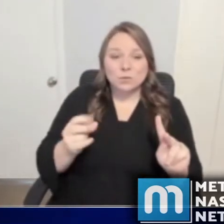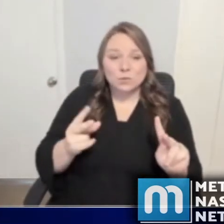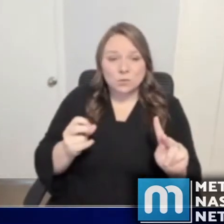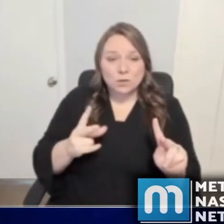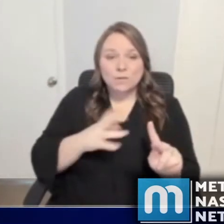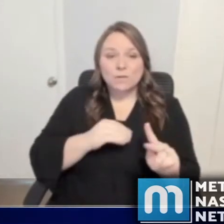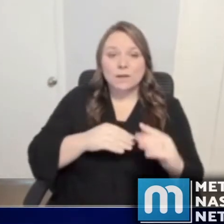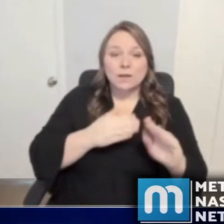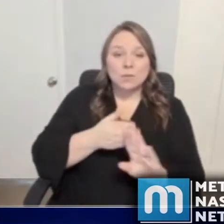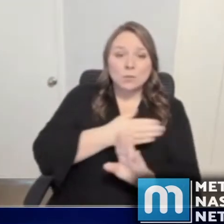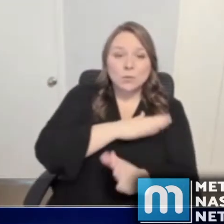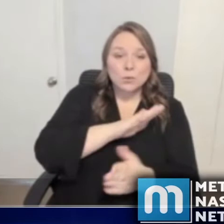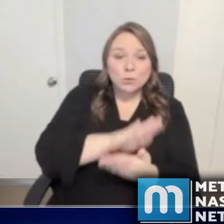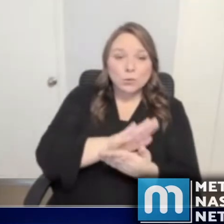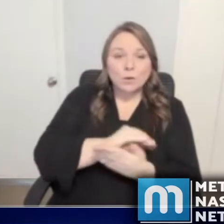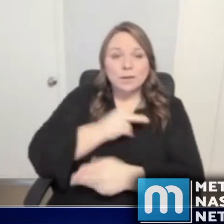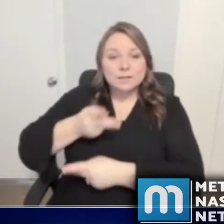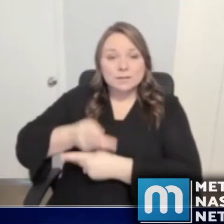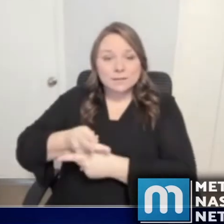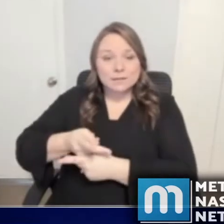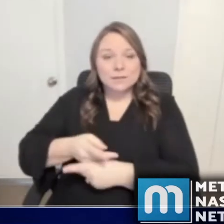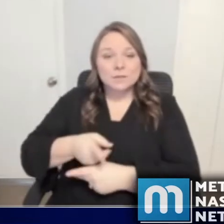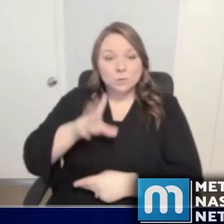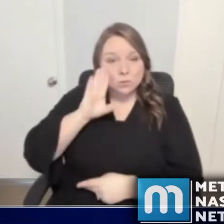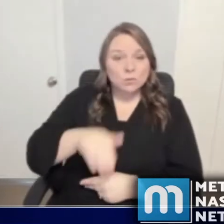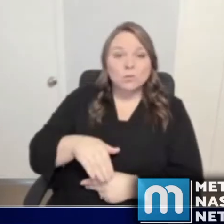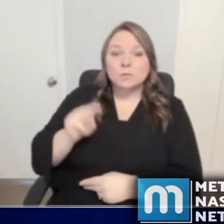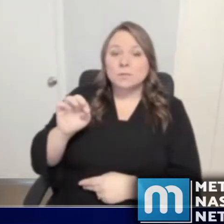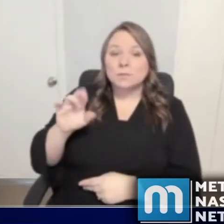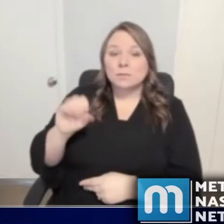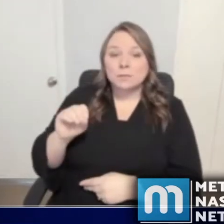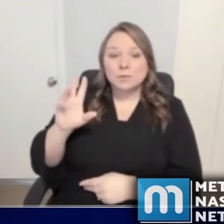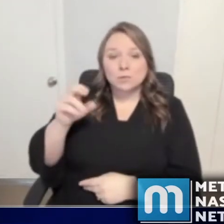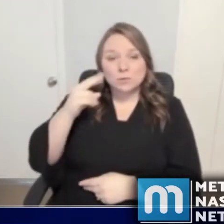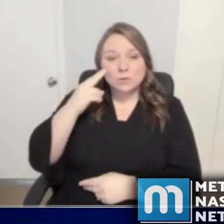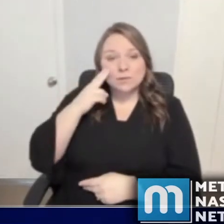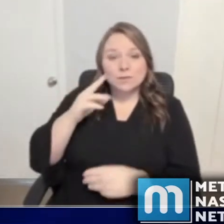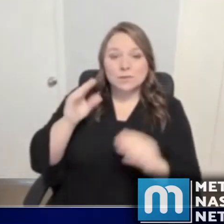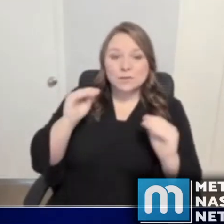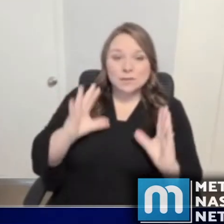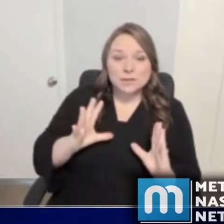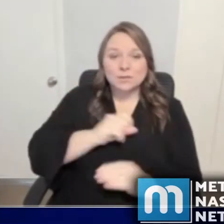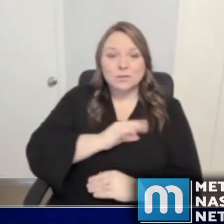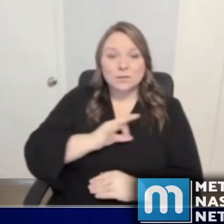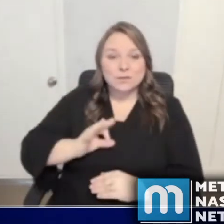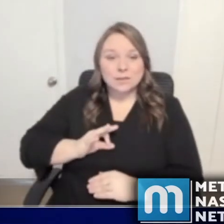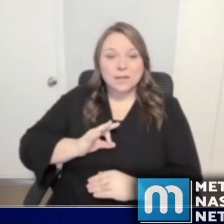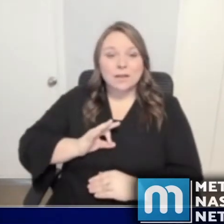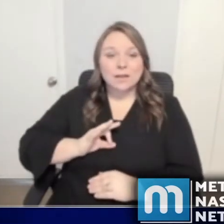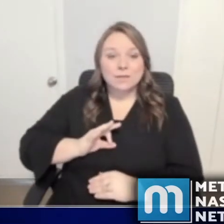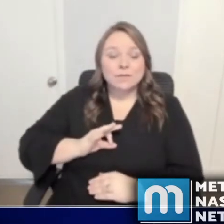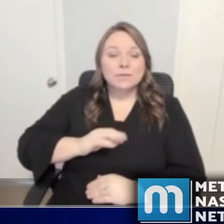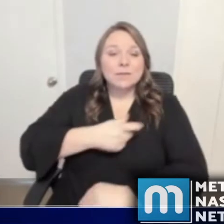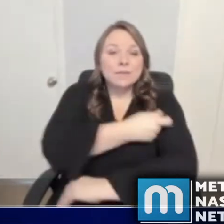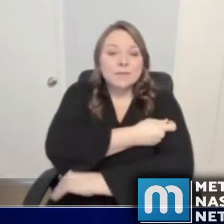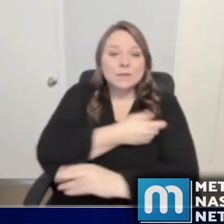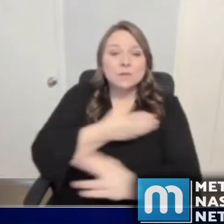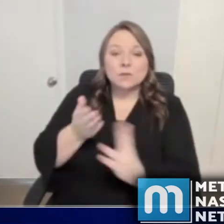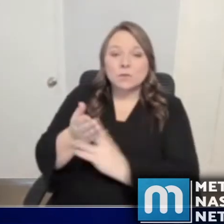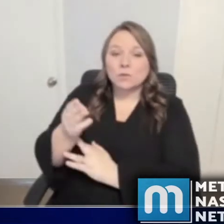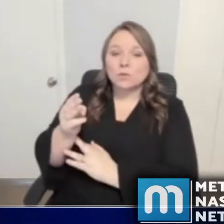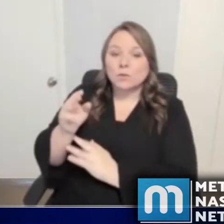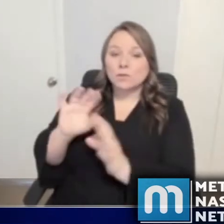daycares. As you all know, Metro Nashville's teachers and staff will be vaccinated through Vanderbilt University Medical Center.